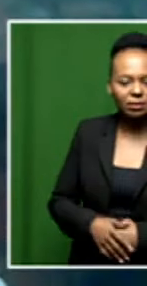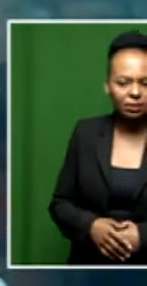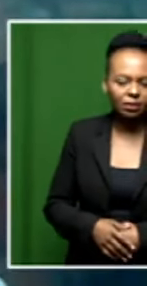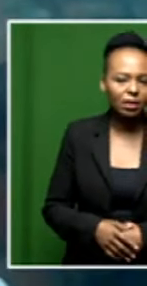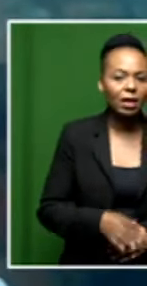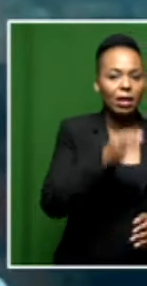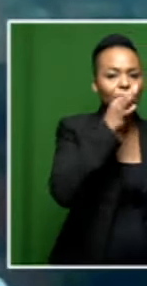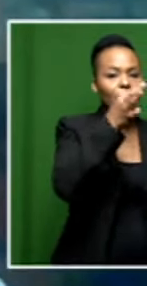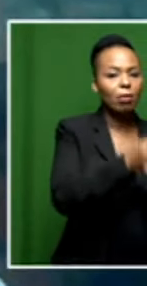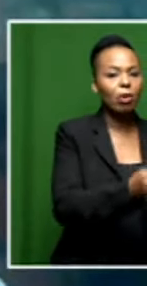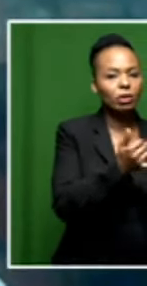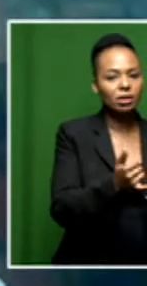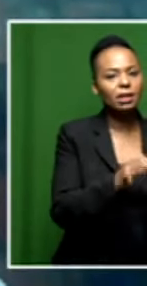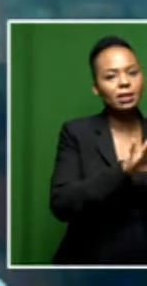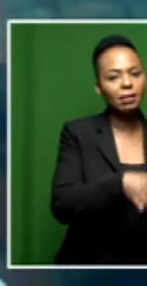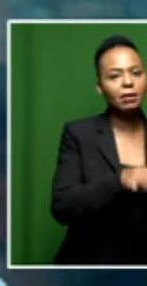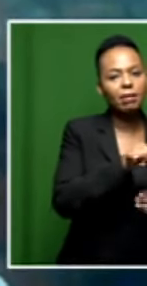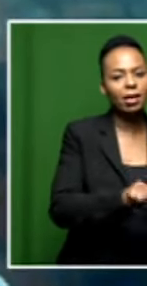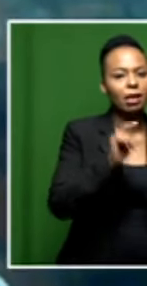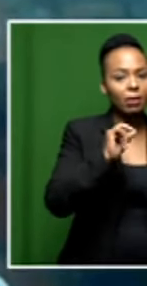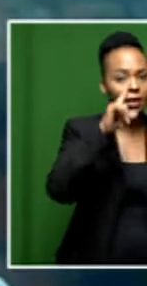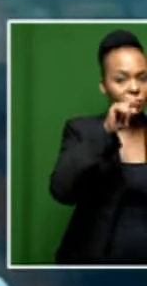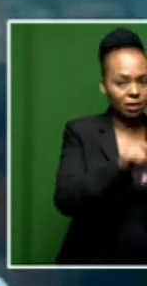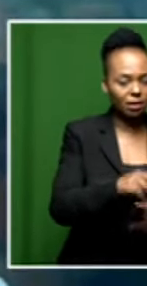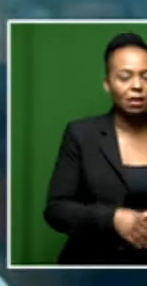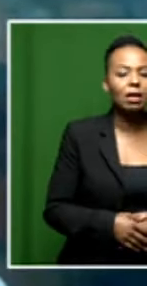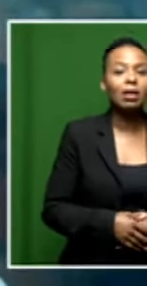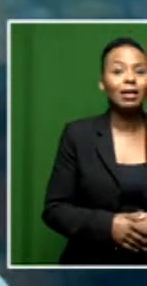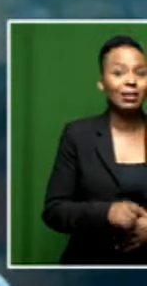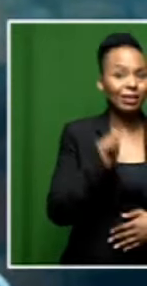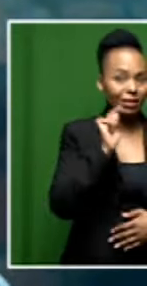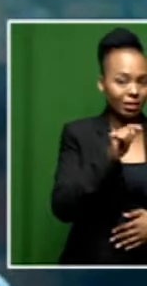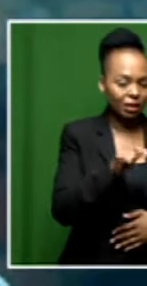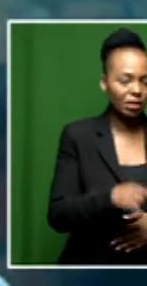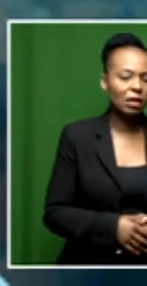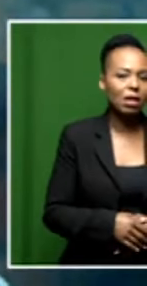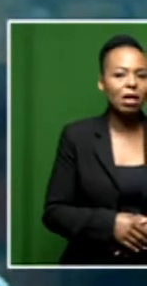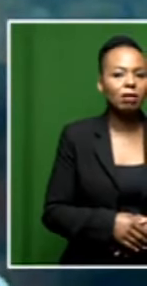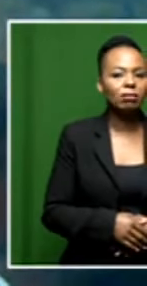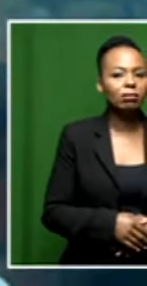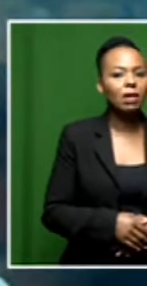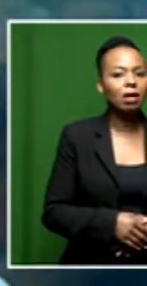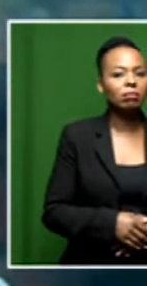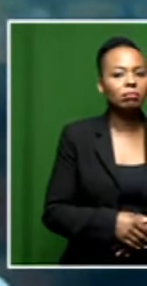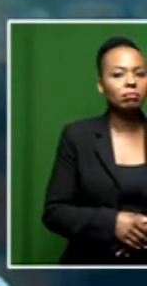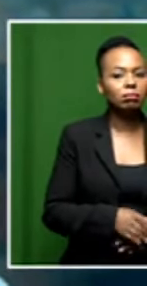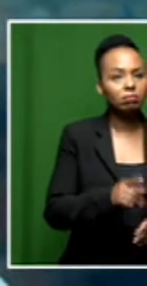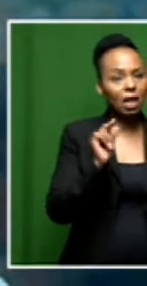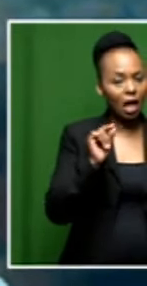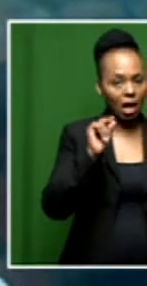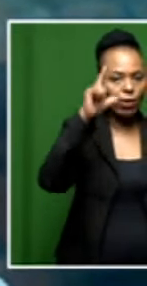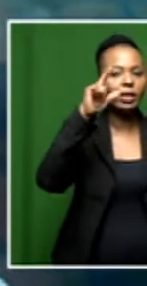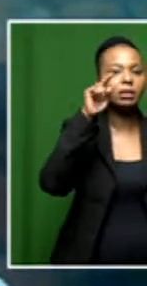The purpose of the Disability Awareness Month is to raise awareness on the